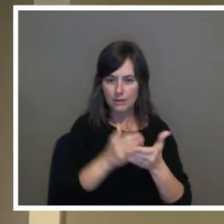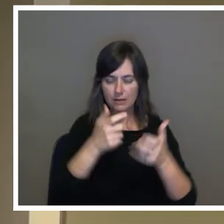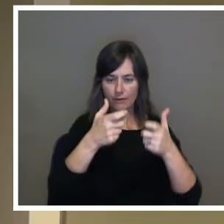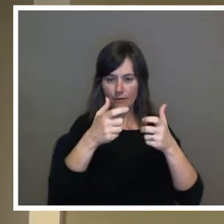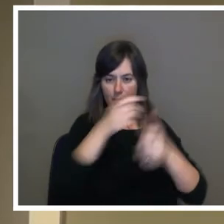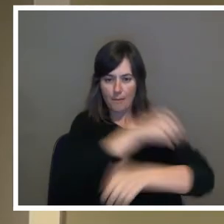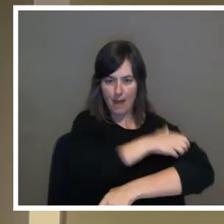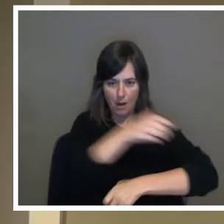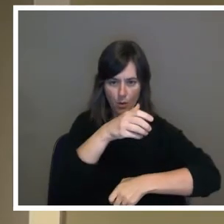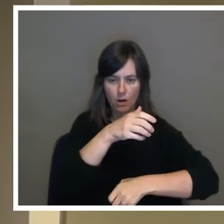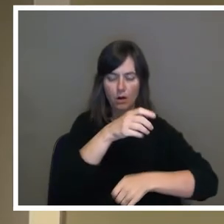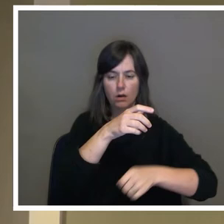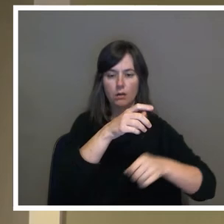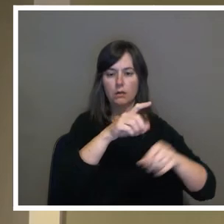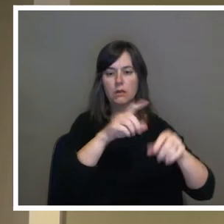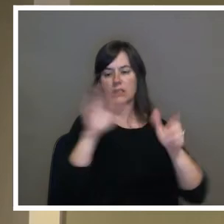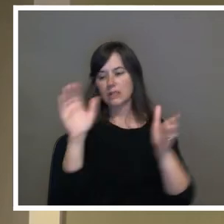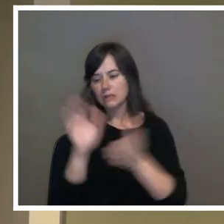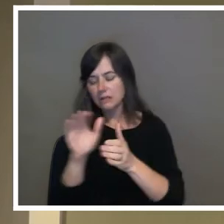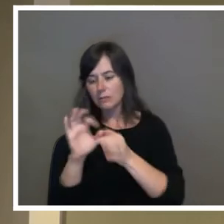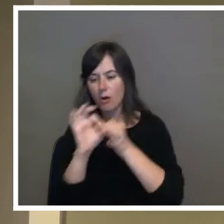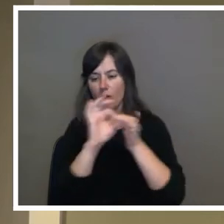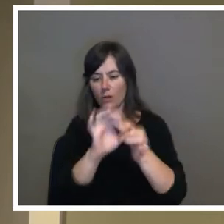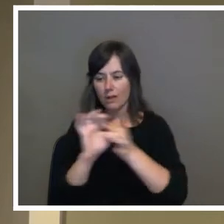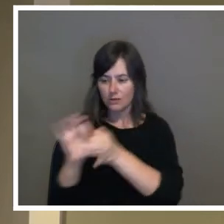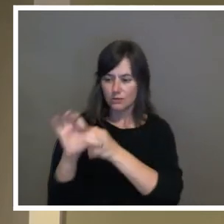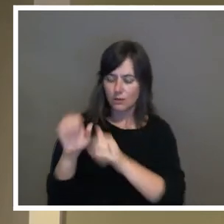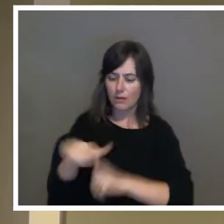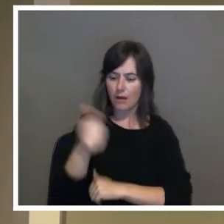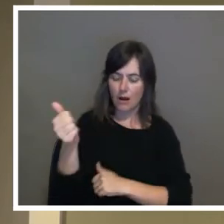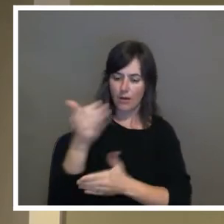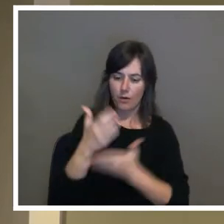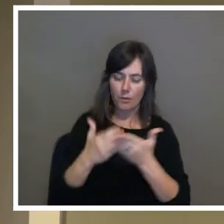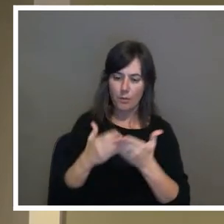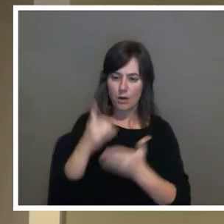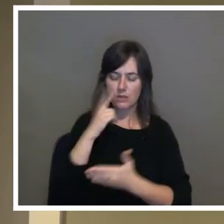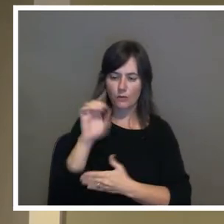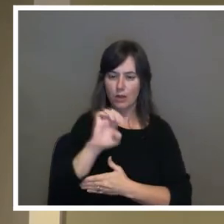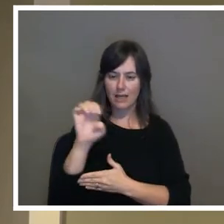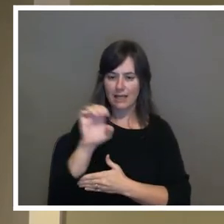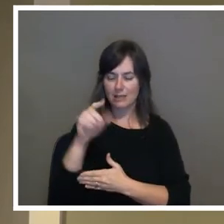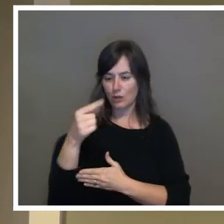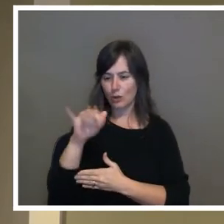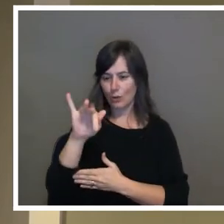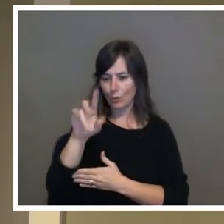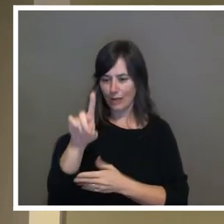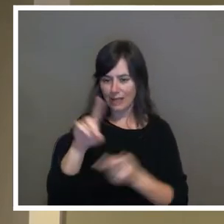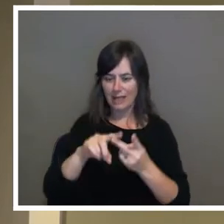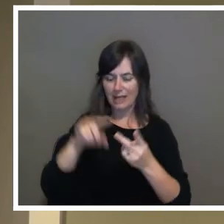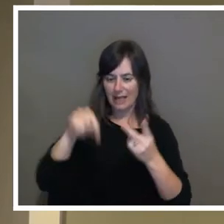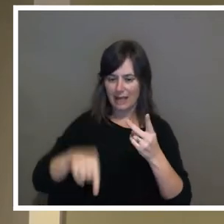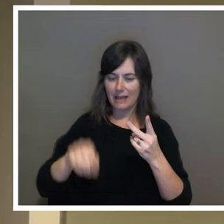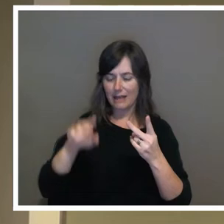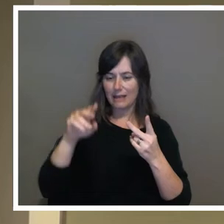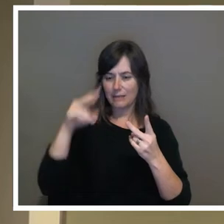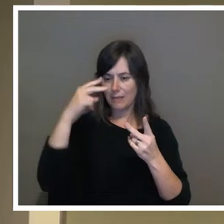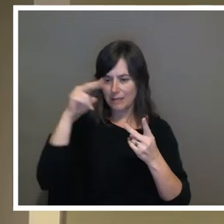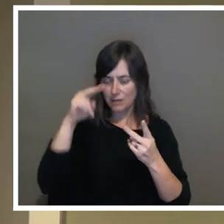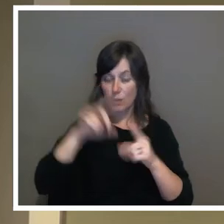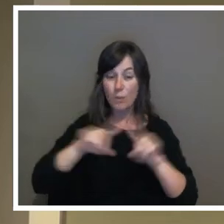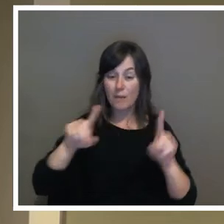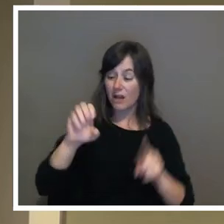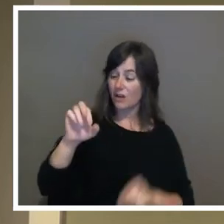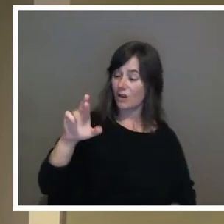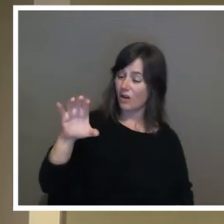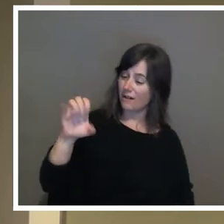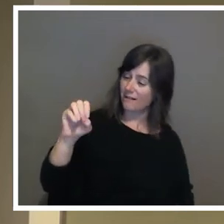very small ties to other parts of the eastern grid and into Mexico. But ERCOT, the state of Texas, Texas